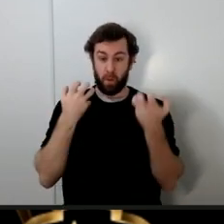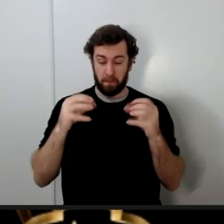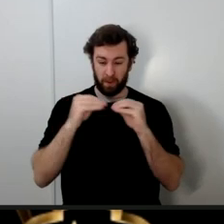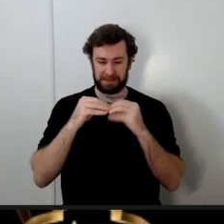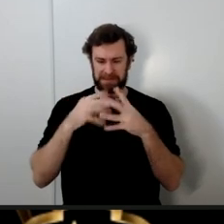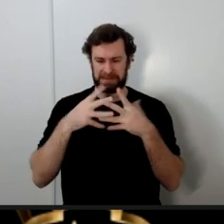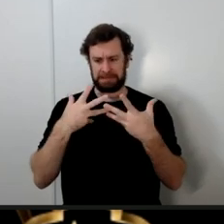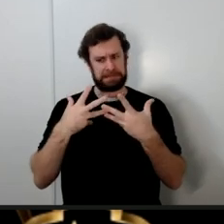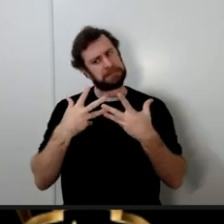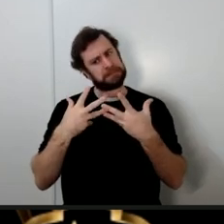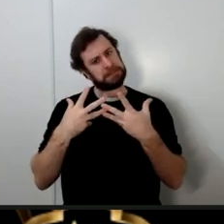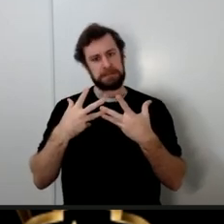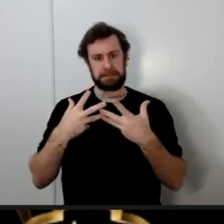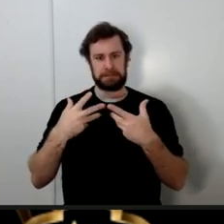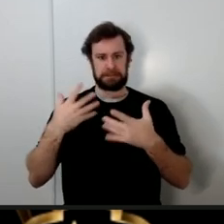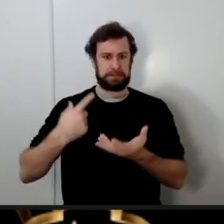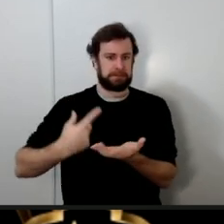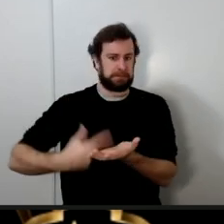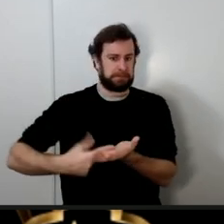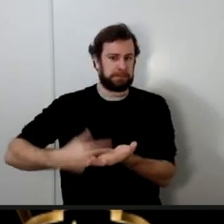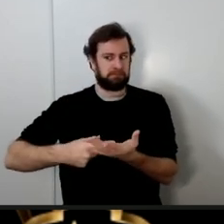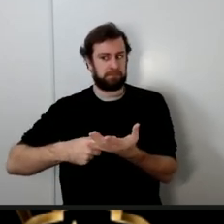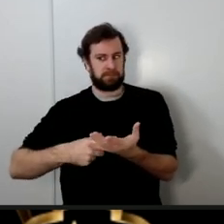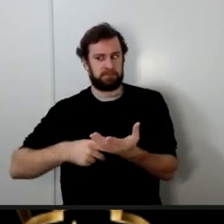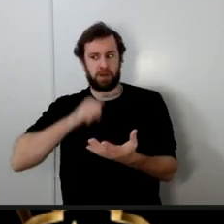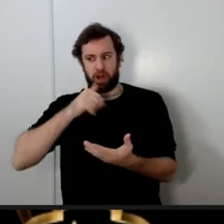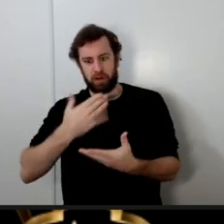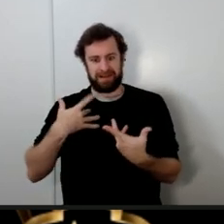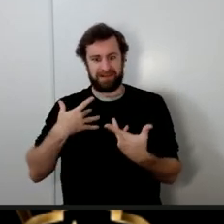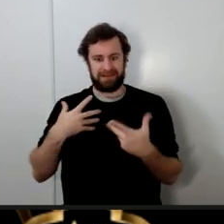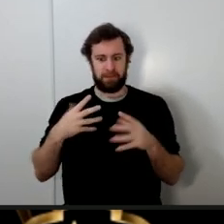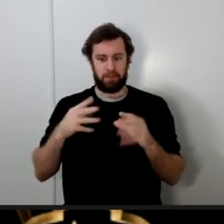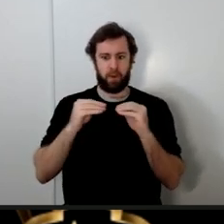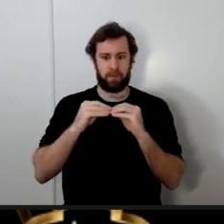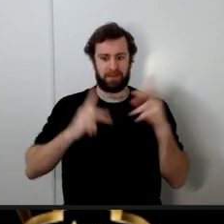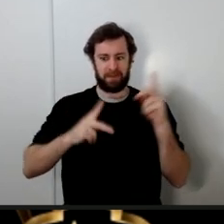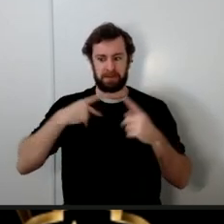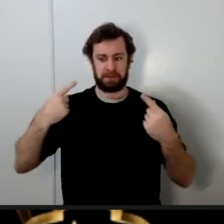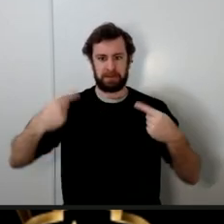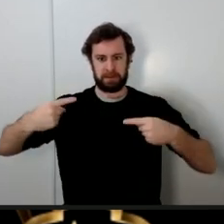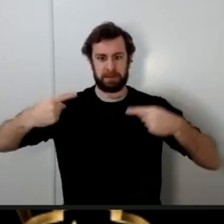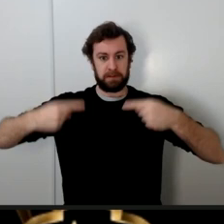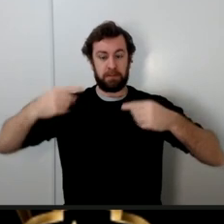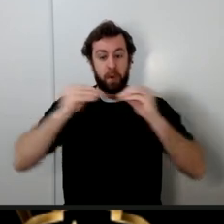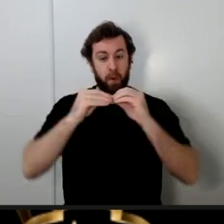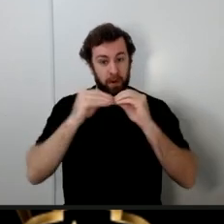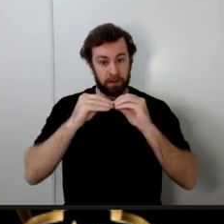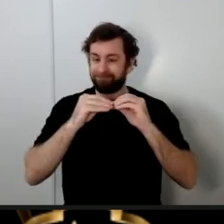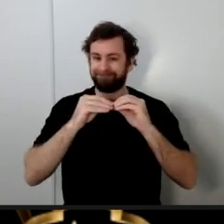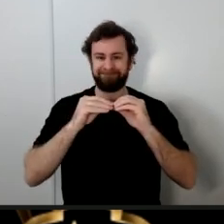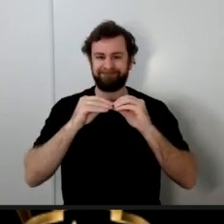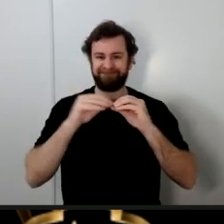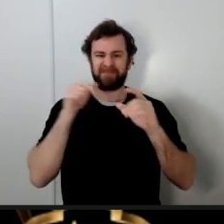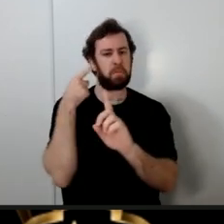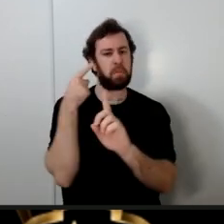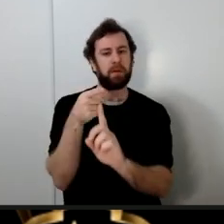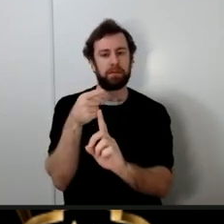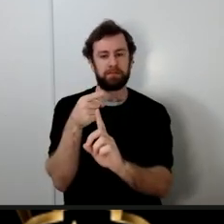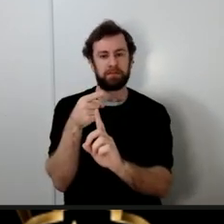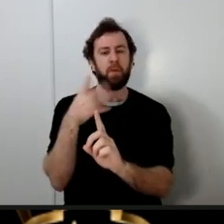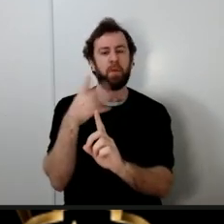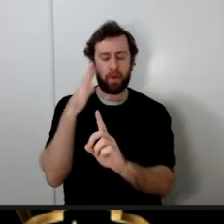are historical events that we are entitled to discuss we want to make sense of how these events happened